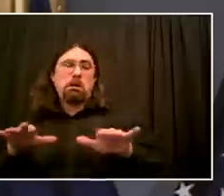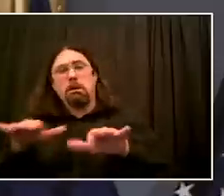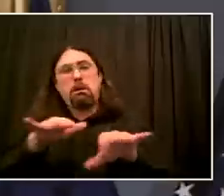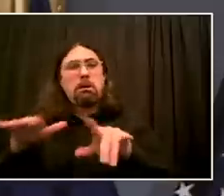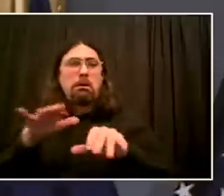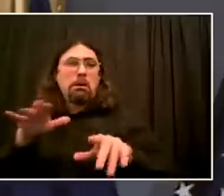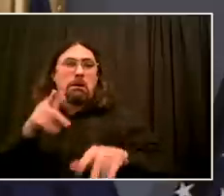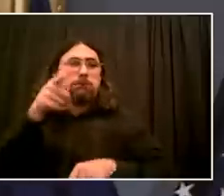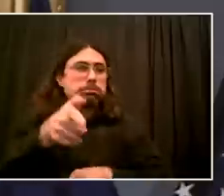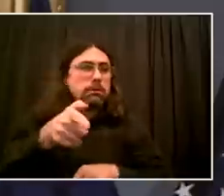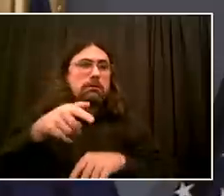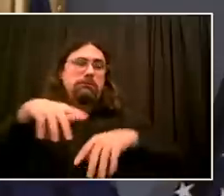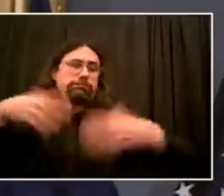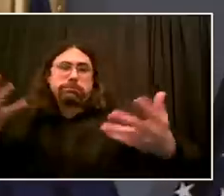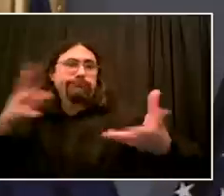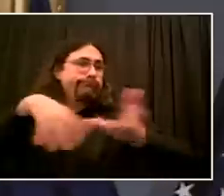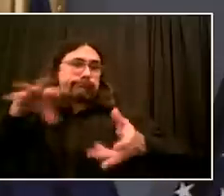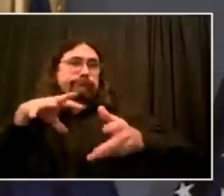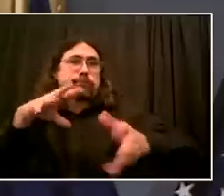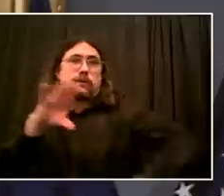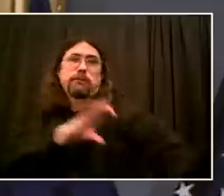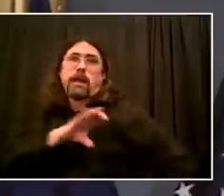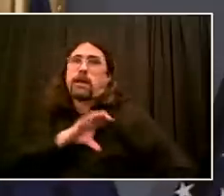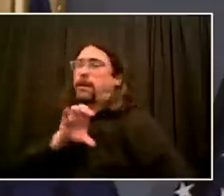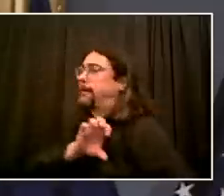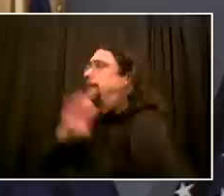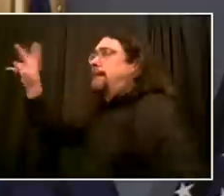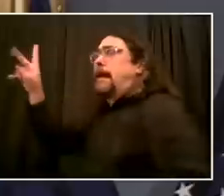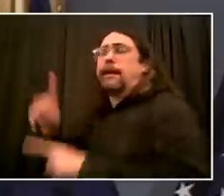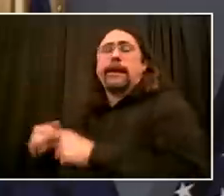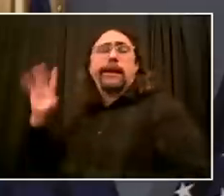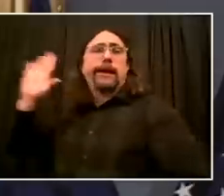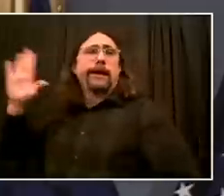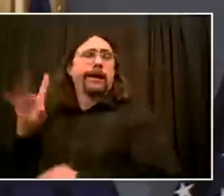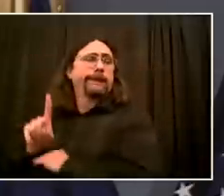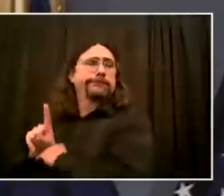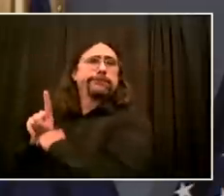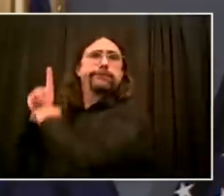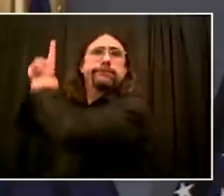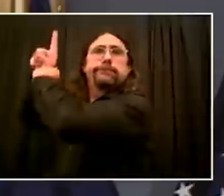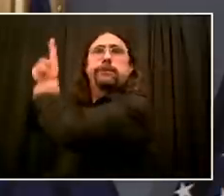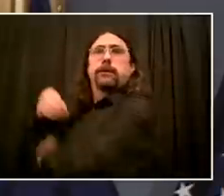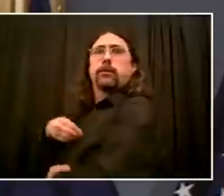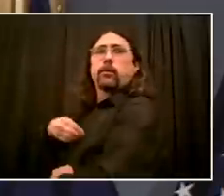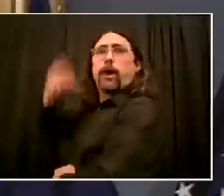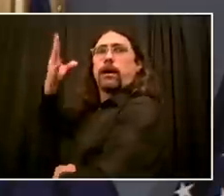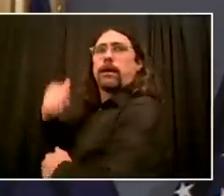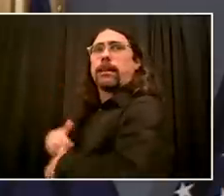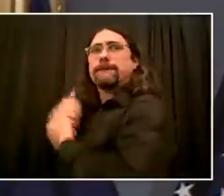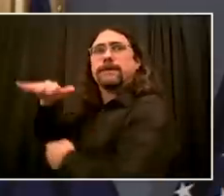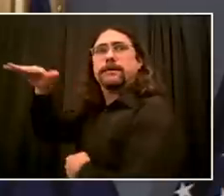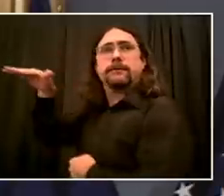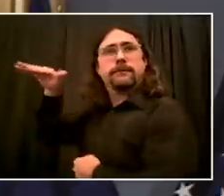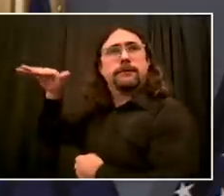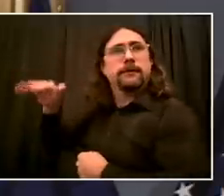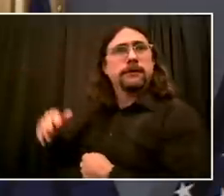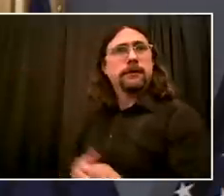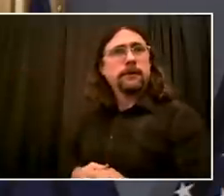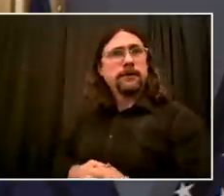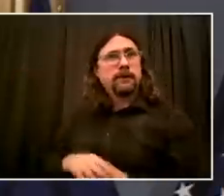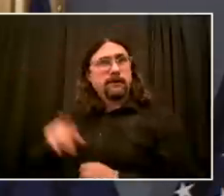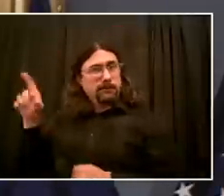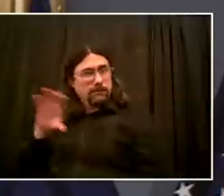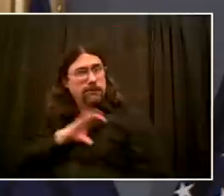hostility toward our brothers and sisters. And to those individuals who are not of our community, but